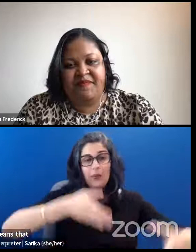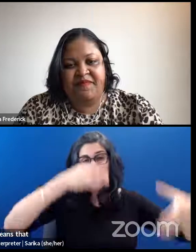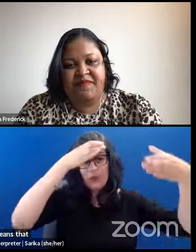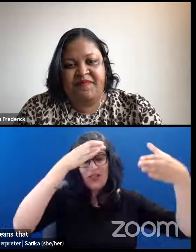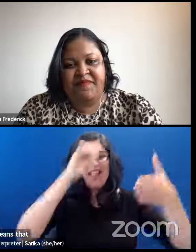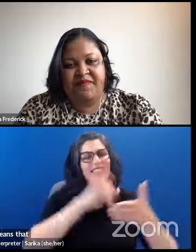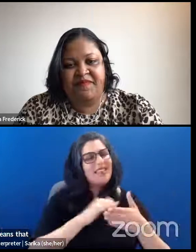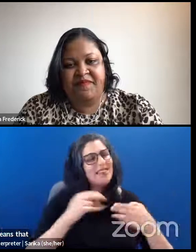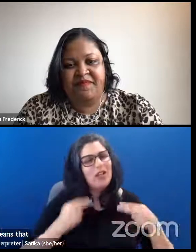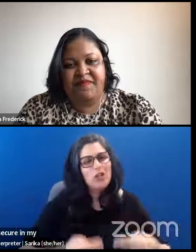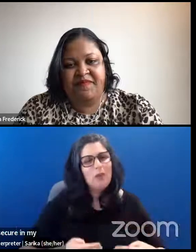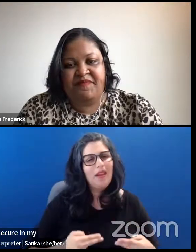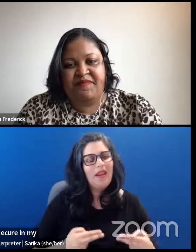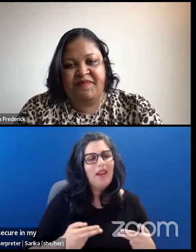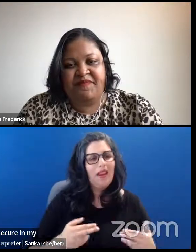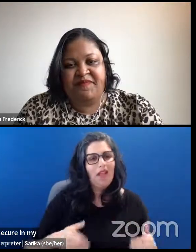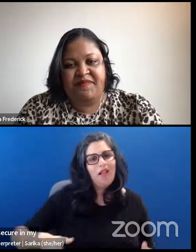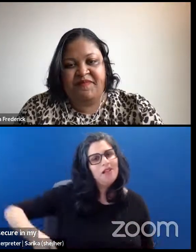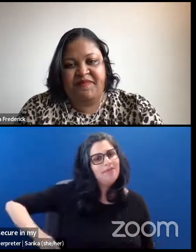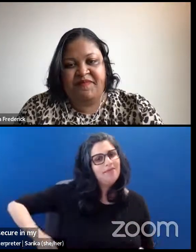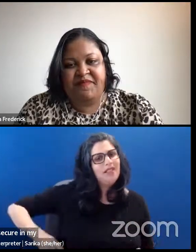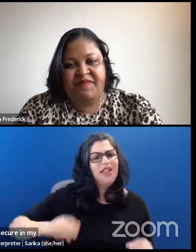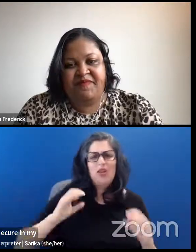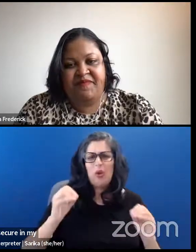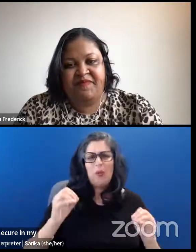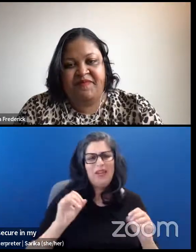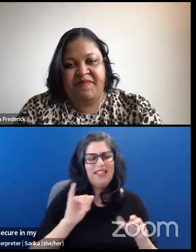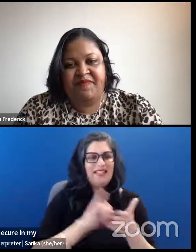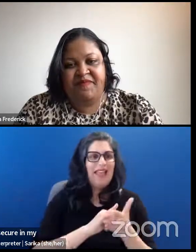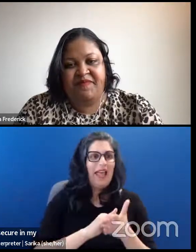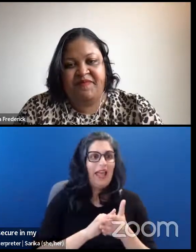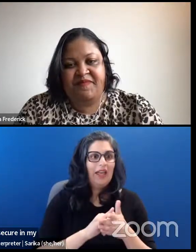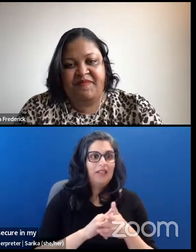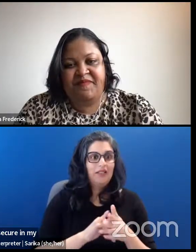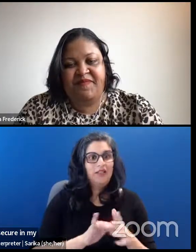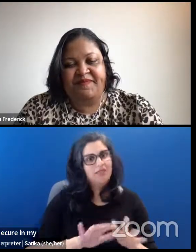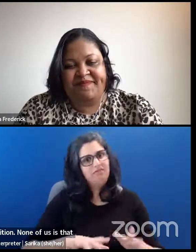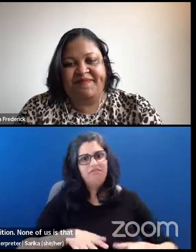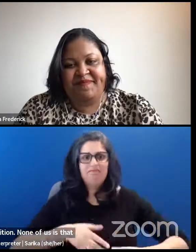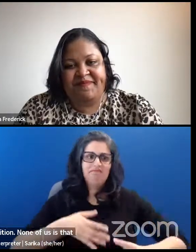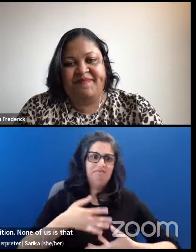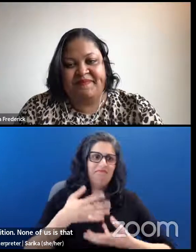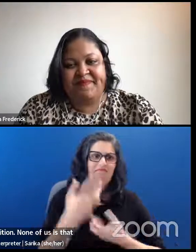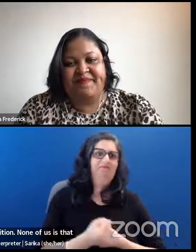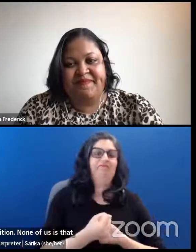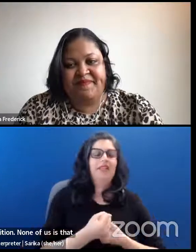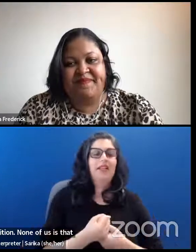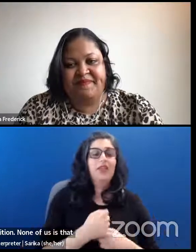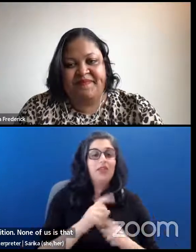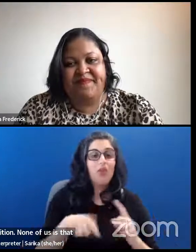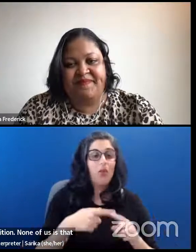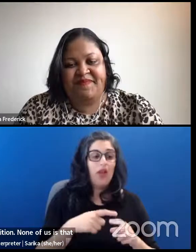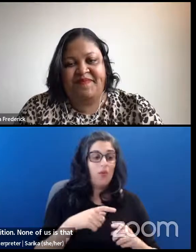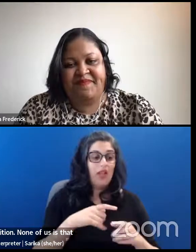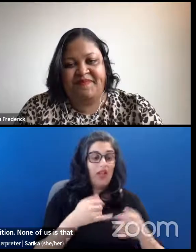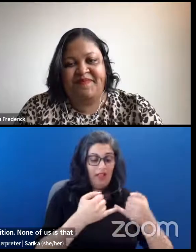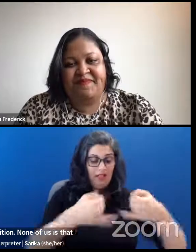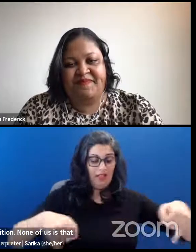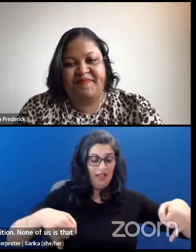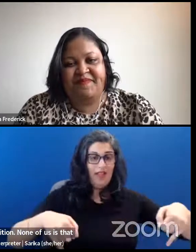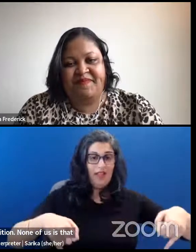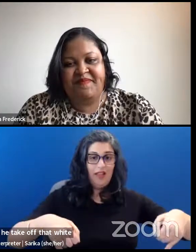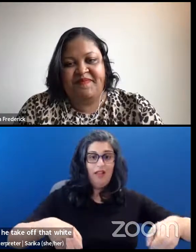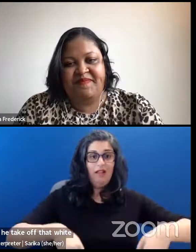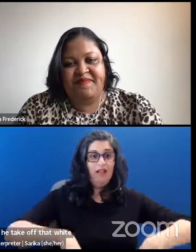condition. None of us is that secure. And yet what happens when we take off that white coat? I worked with a bunch of judges in chambers at lunchtime